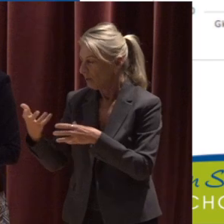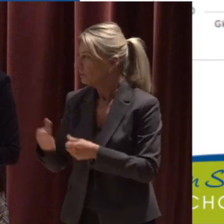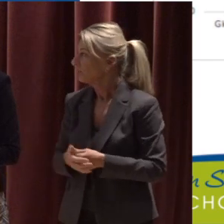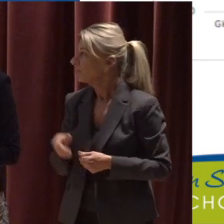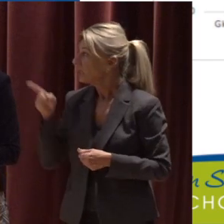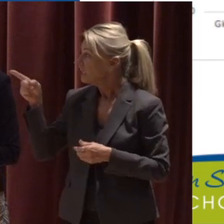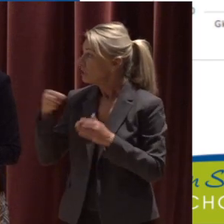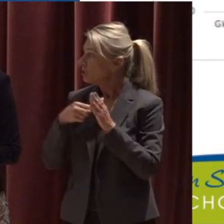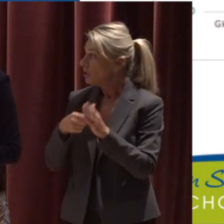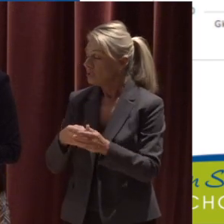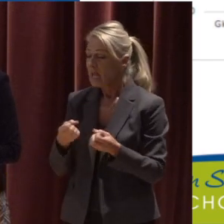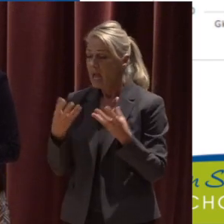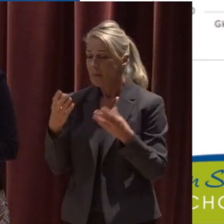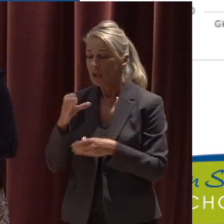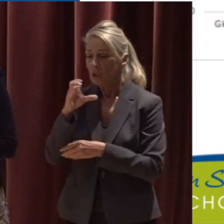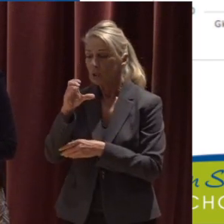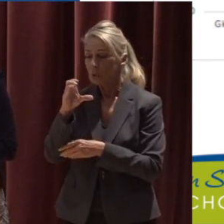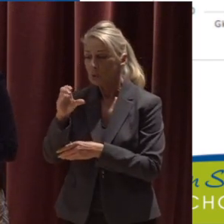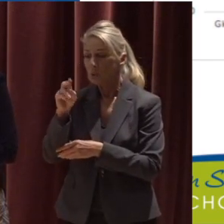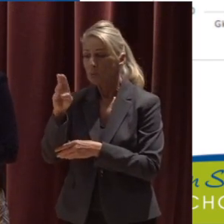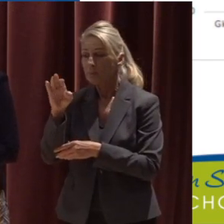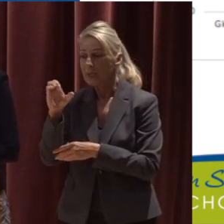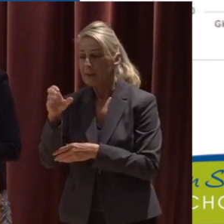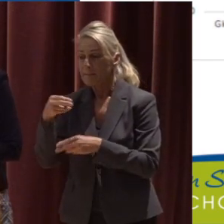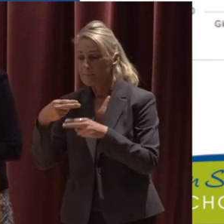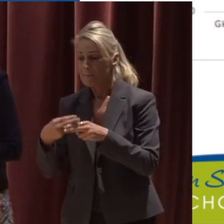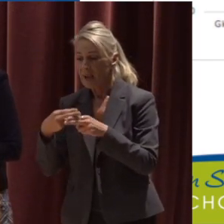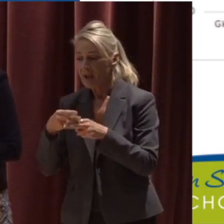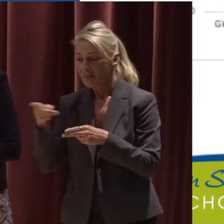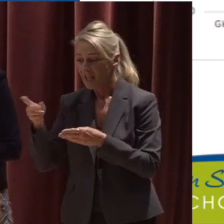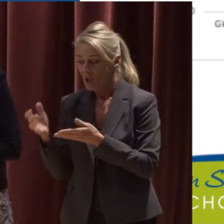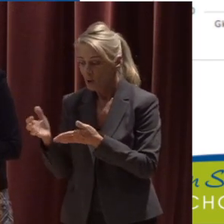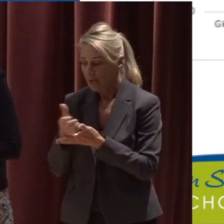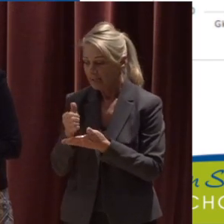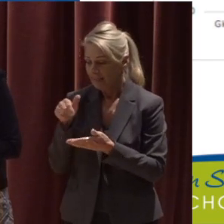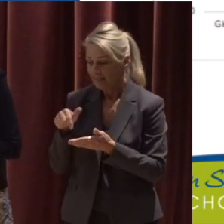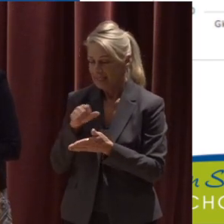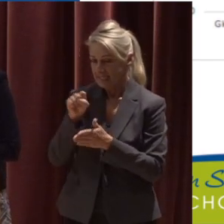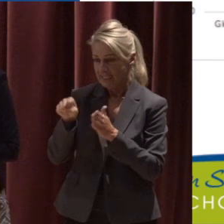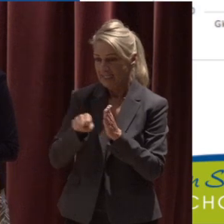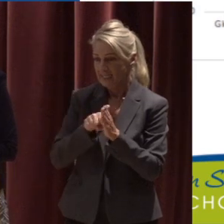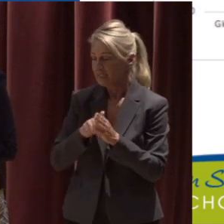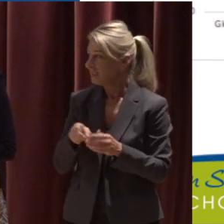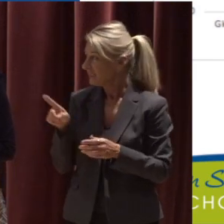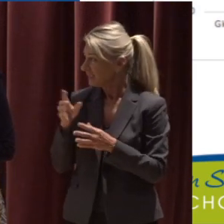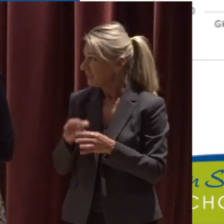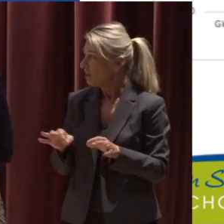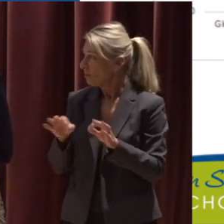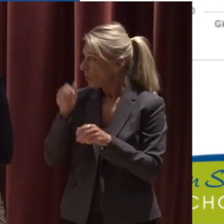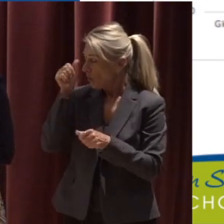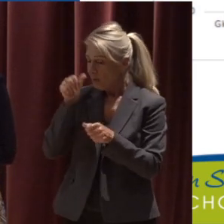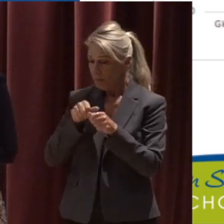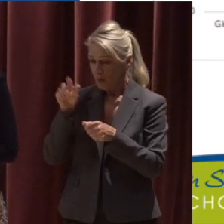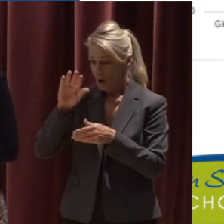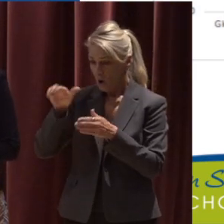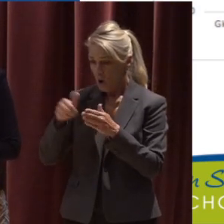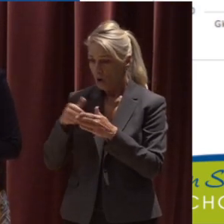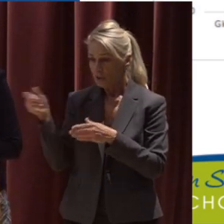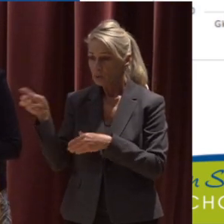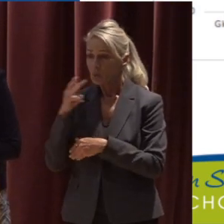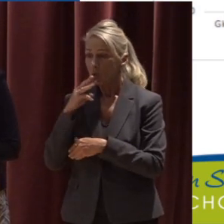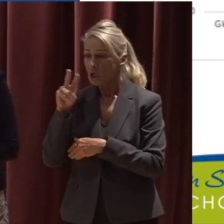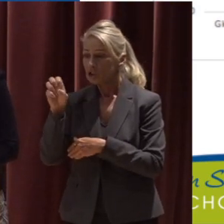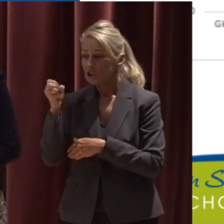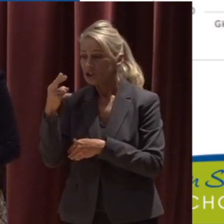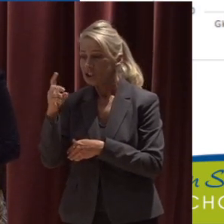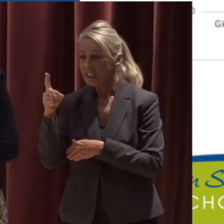showing how many cubic pounds per waste of green waste that the stream crew collected this season It is important to keep in mind that all of these watersheds are of